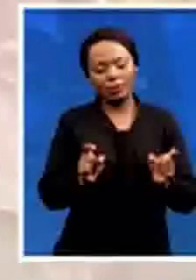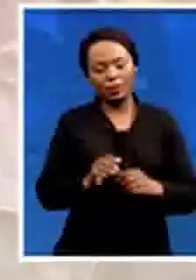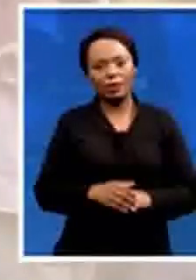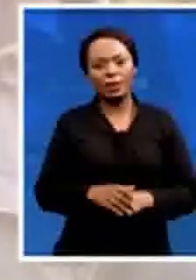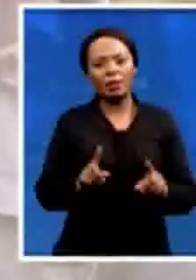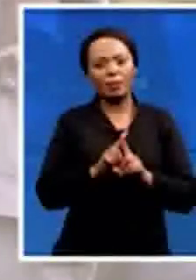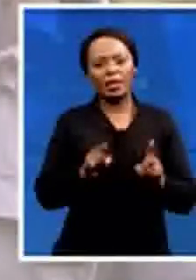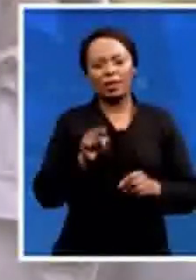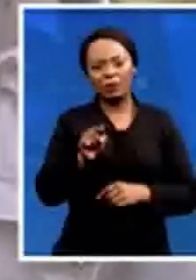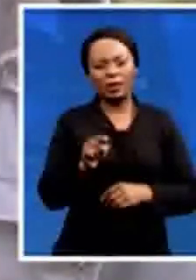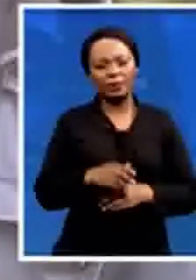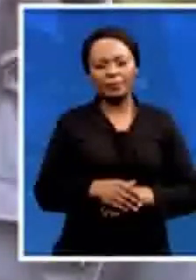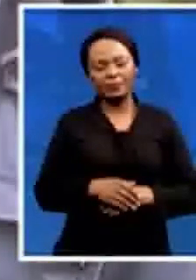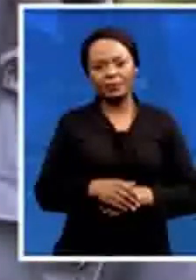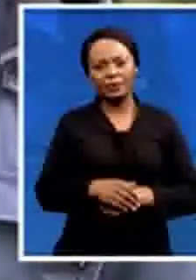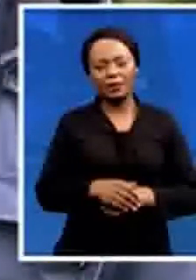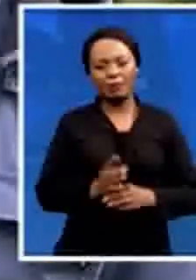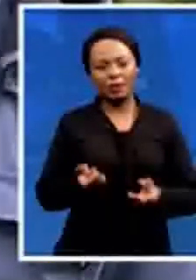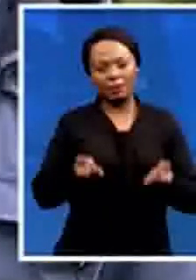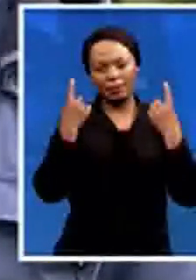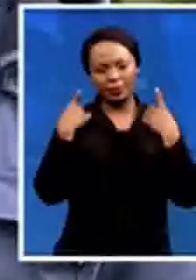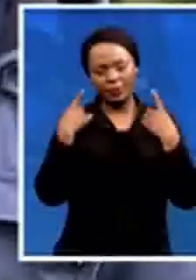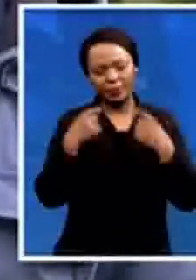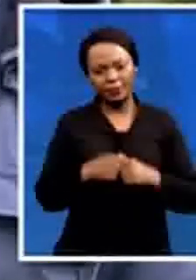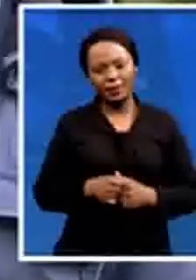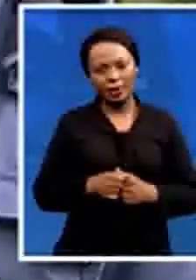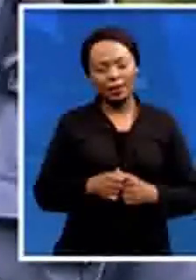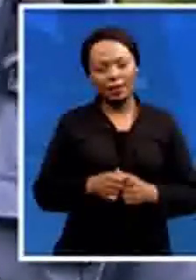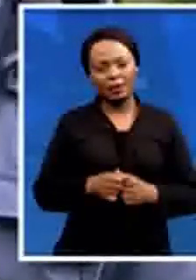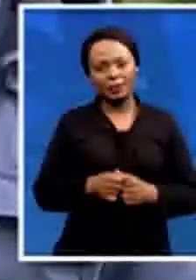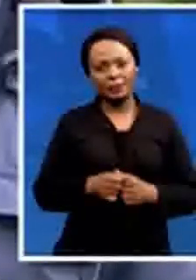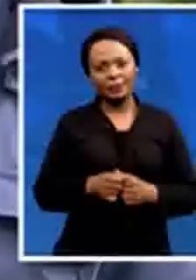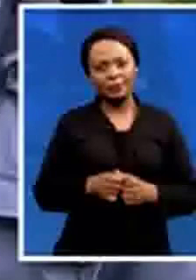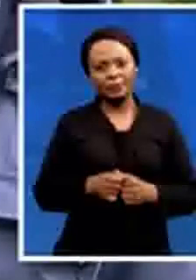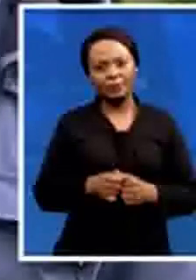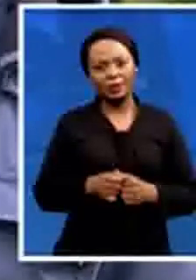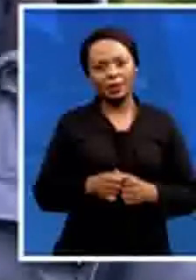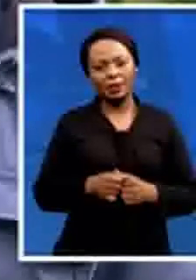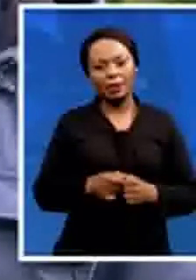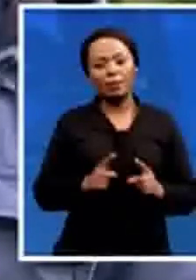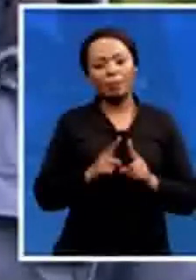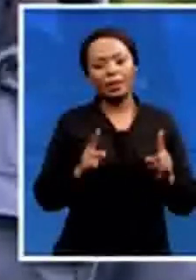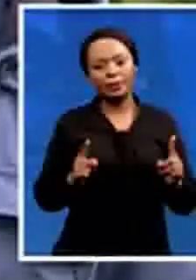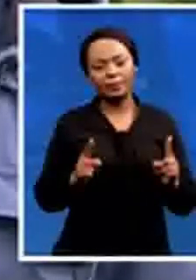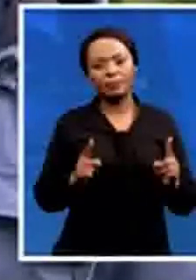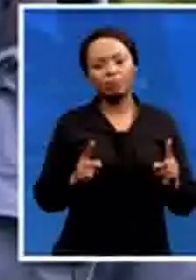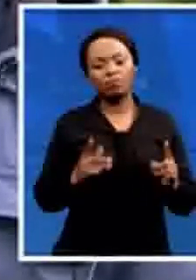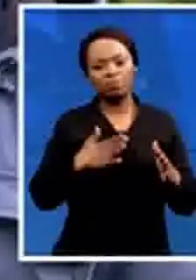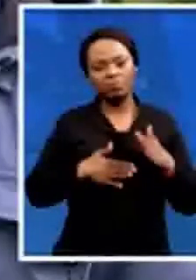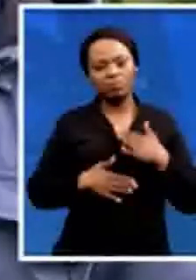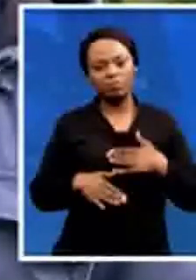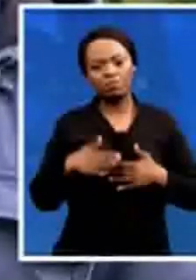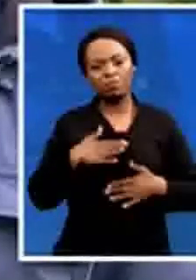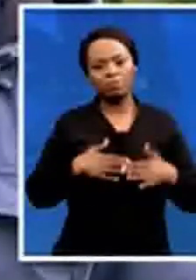But we, we were able to cope, to accept that